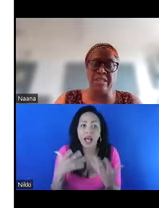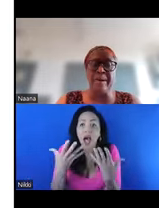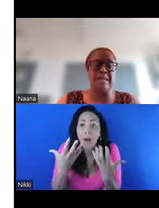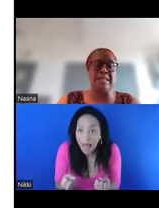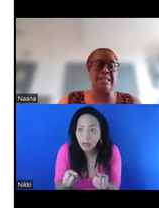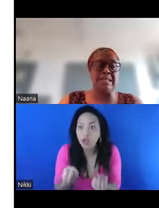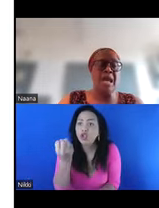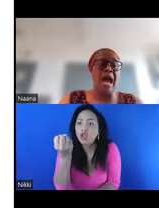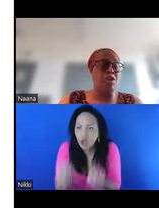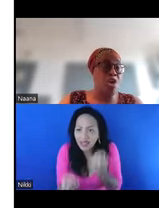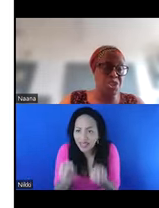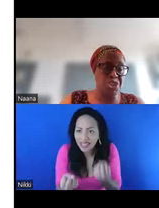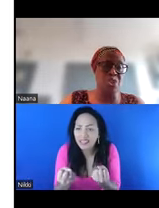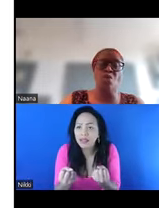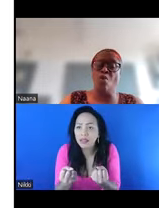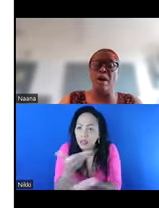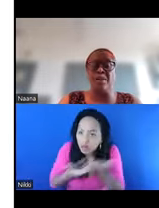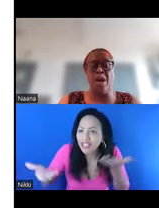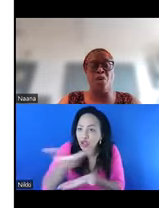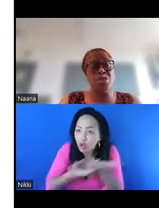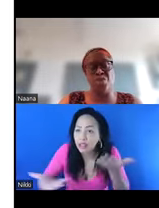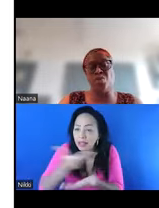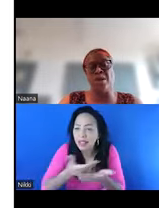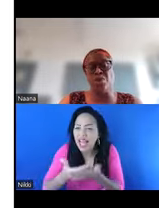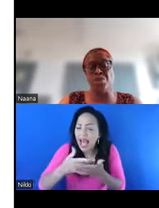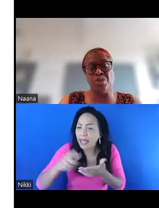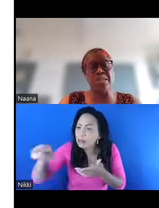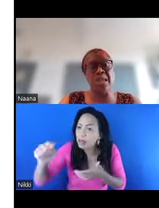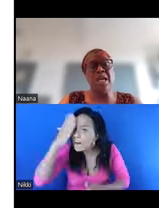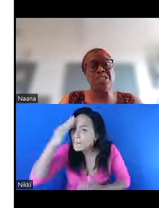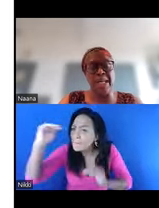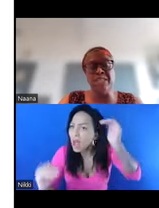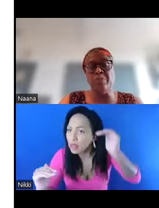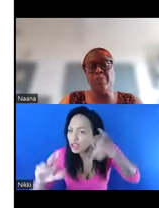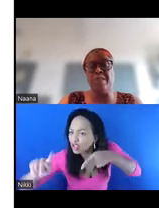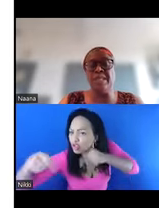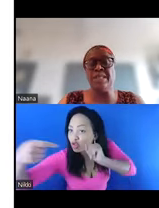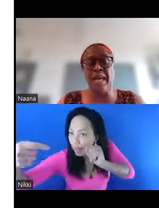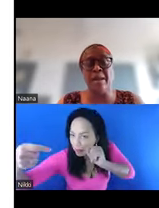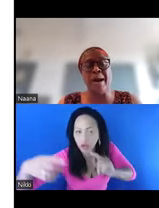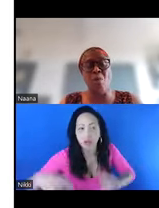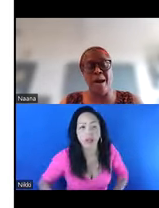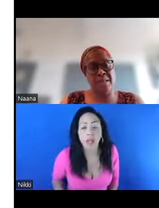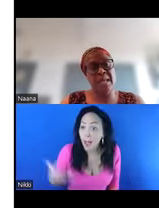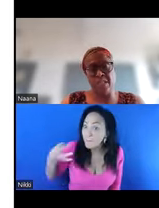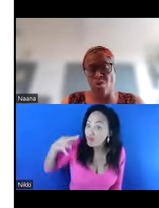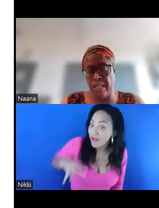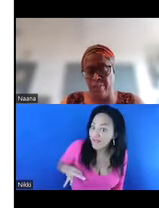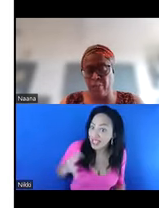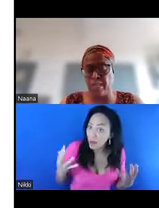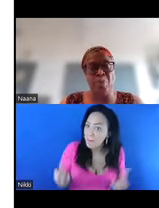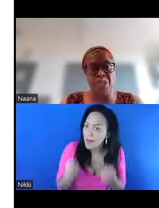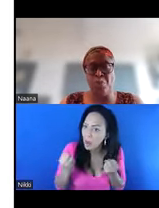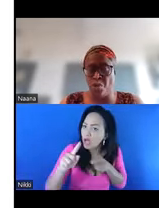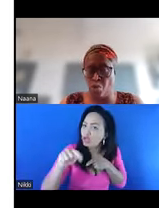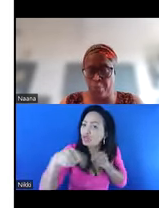challenging biases, unconscious or unconscious, challenging privileges and power at all